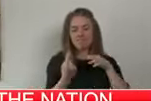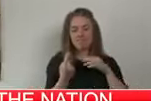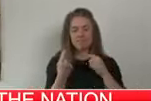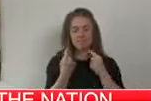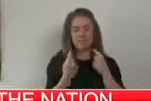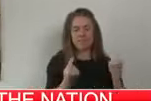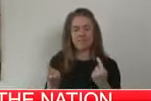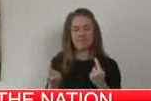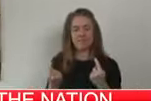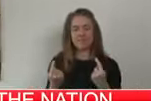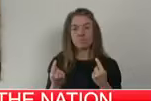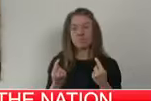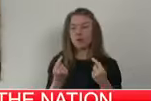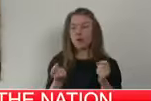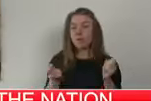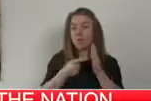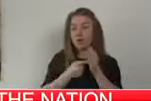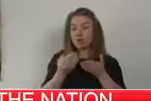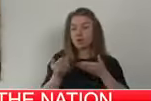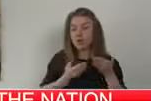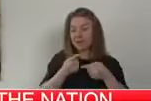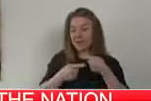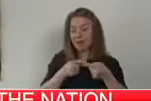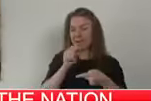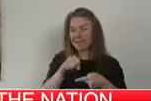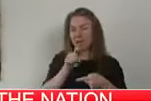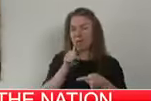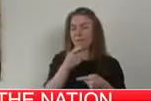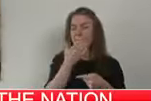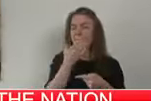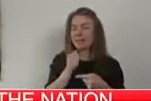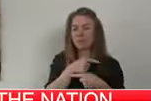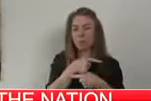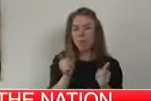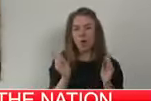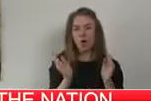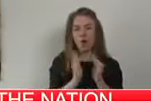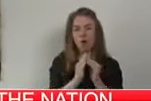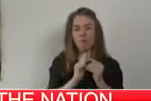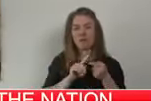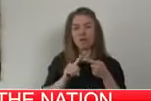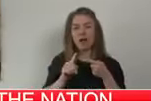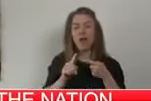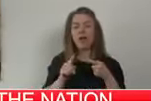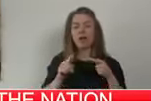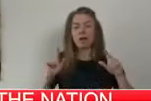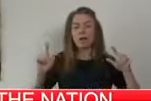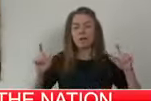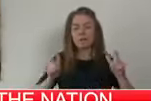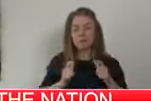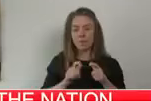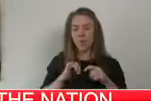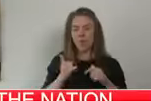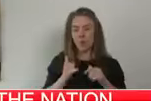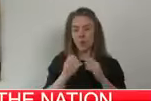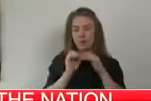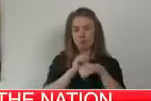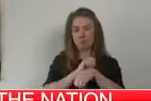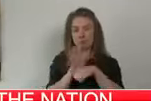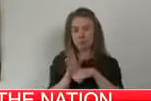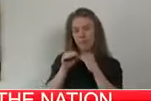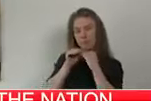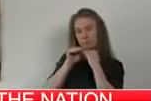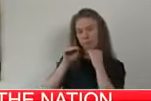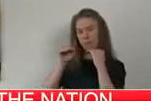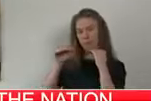ask everyone to stay at home until COVID-19 is back under control. It's important to note that with every level,